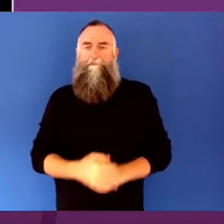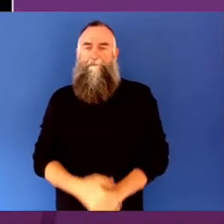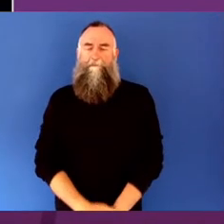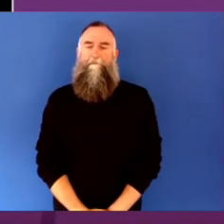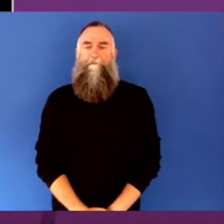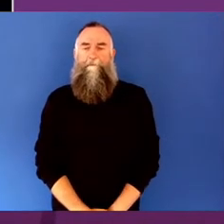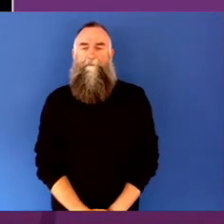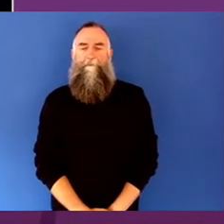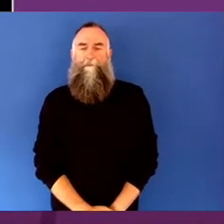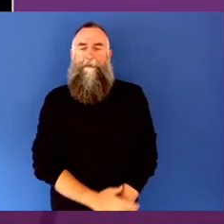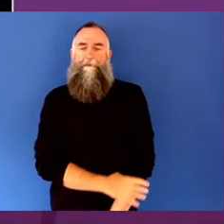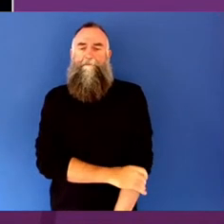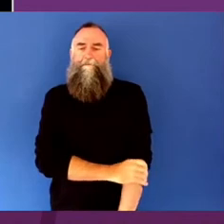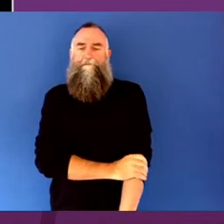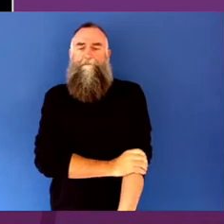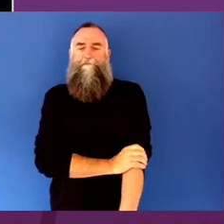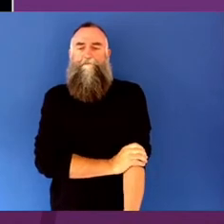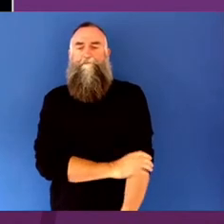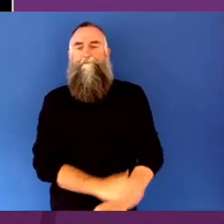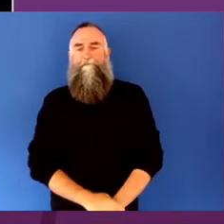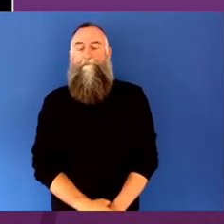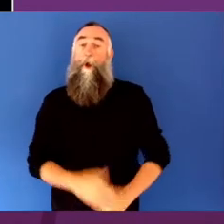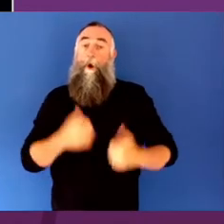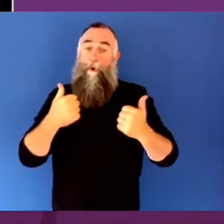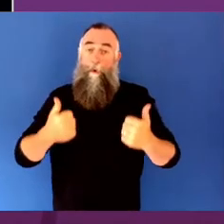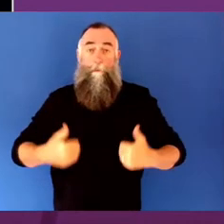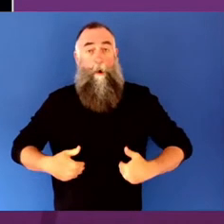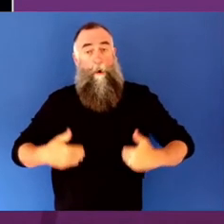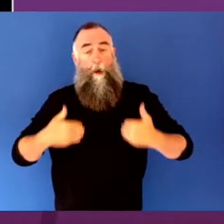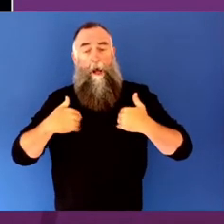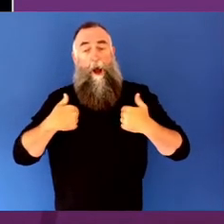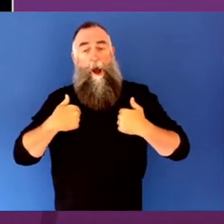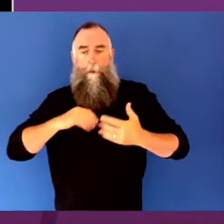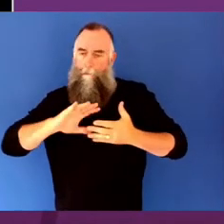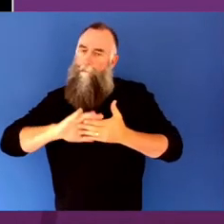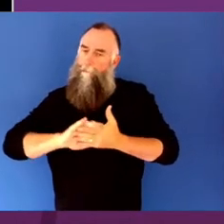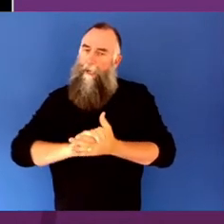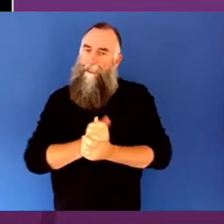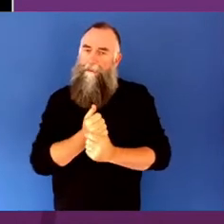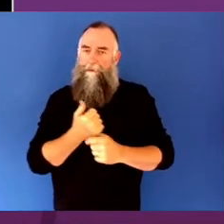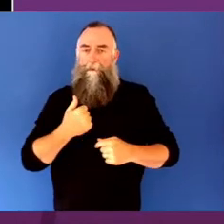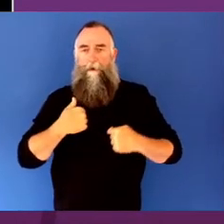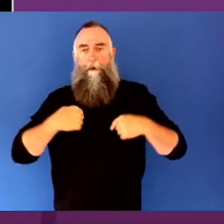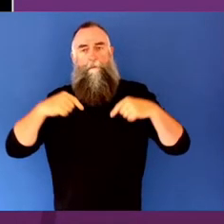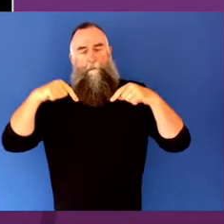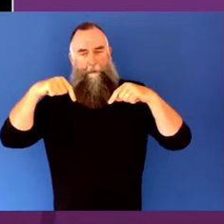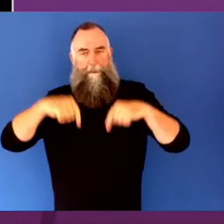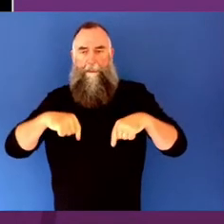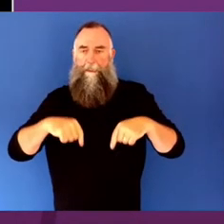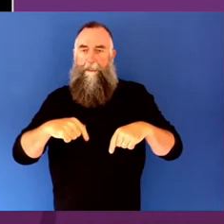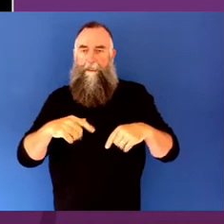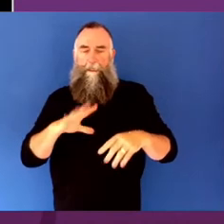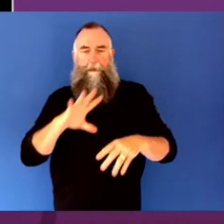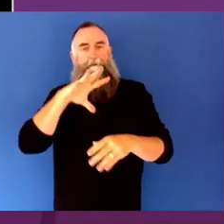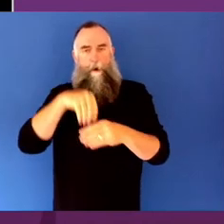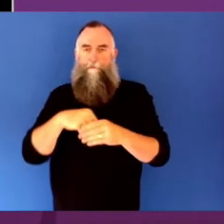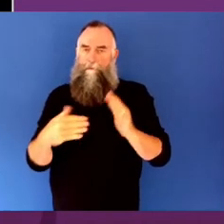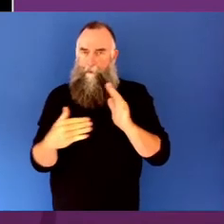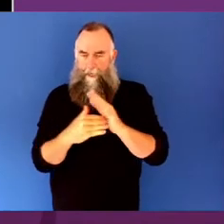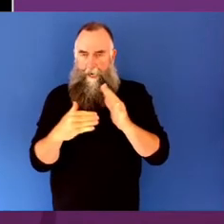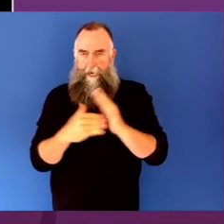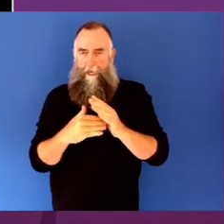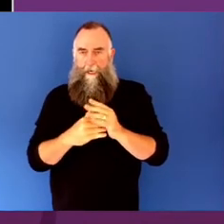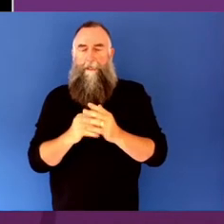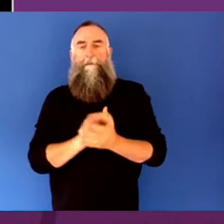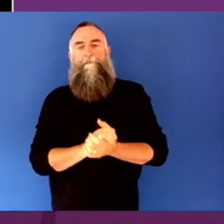Well, good morning. I'm really pleased to be joining you at the Australia Council's Arts and Wellbeing Forum. This